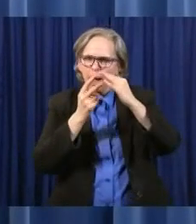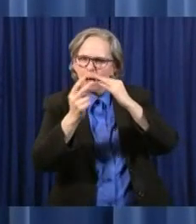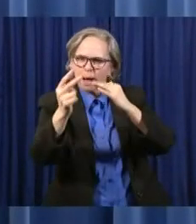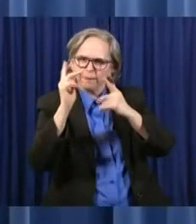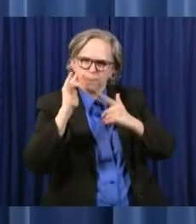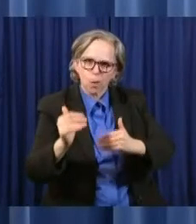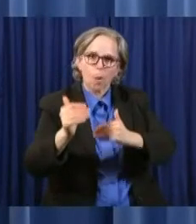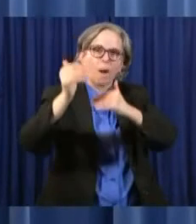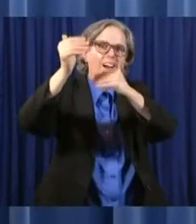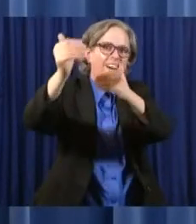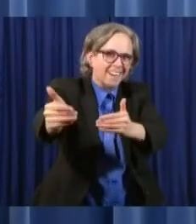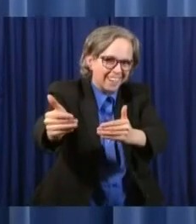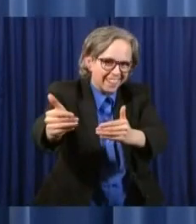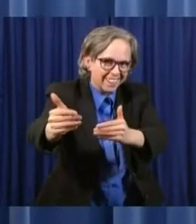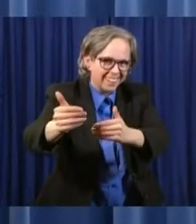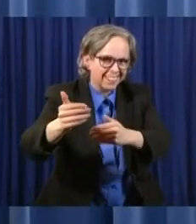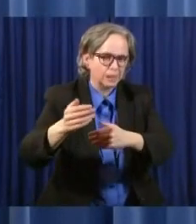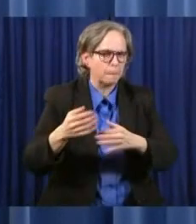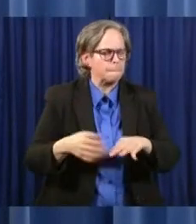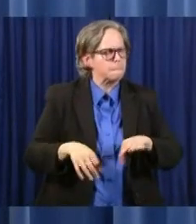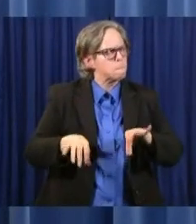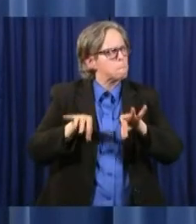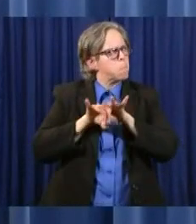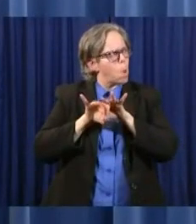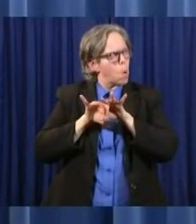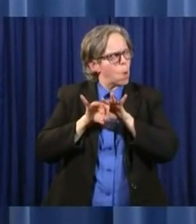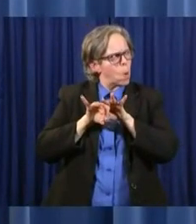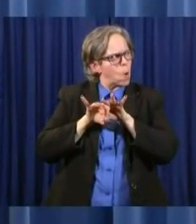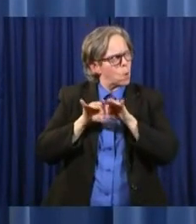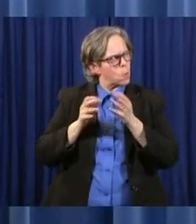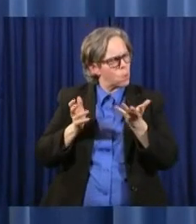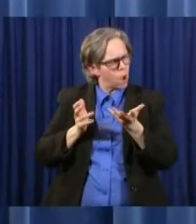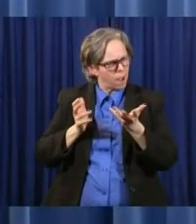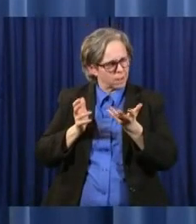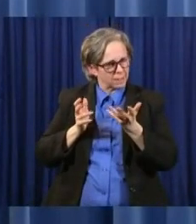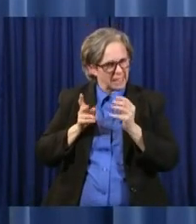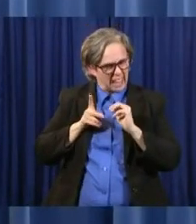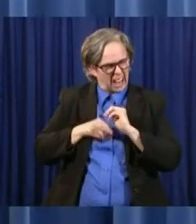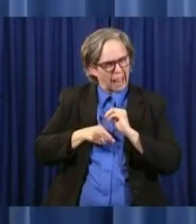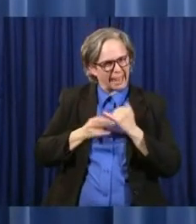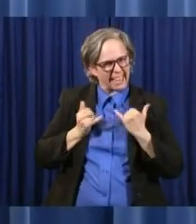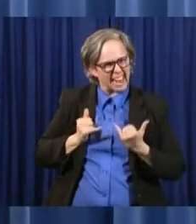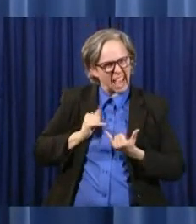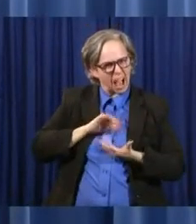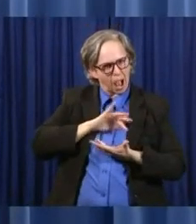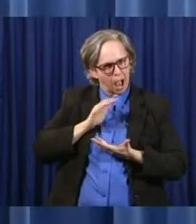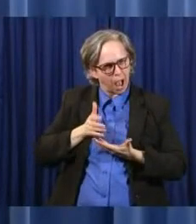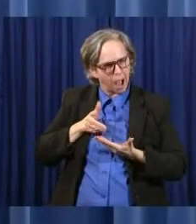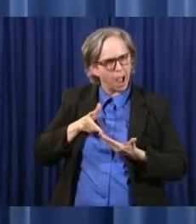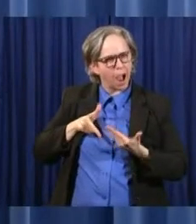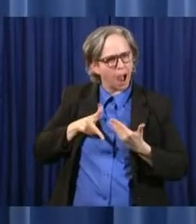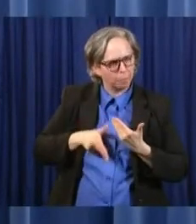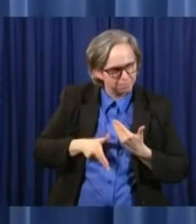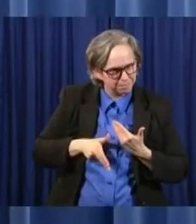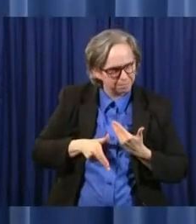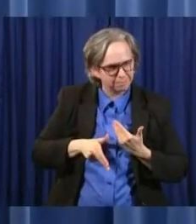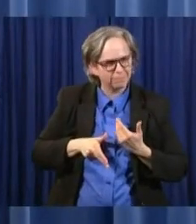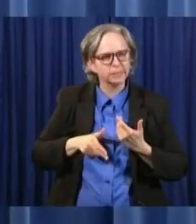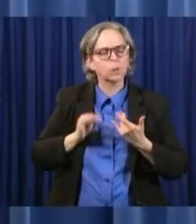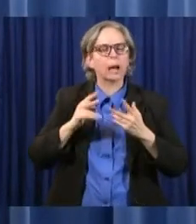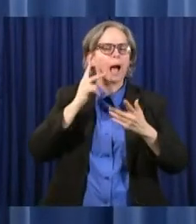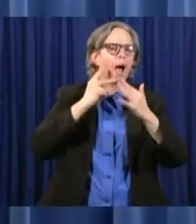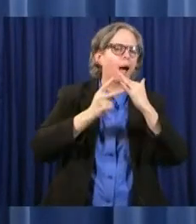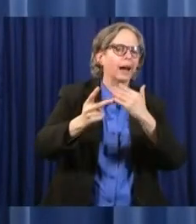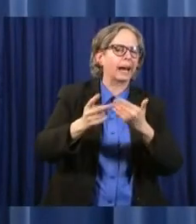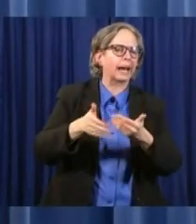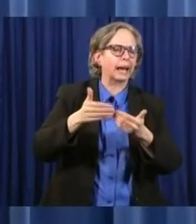felt that these deeper cuts now would enable us to have a better chance of having the stability as we